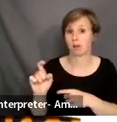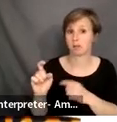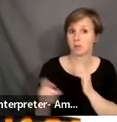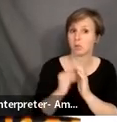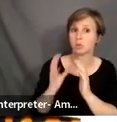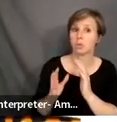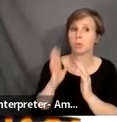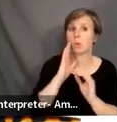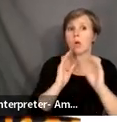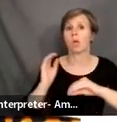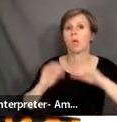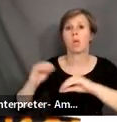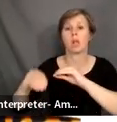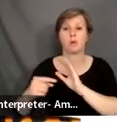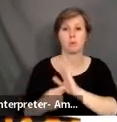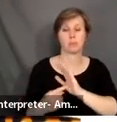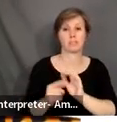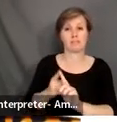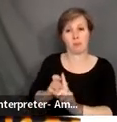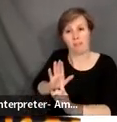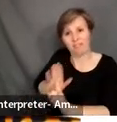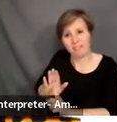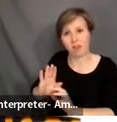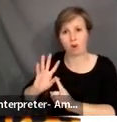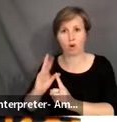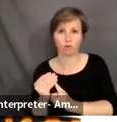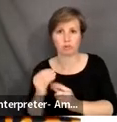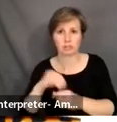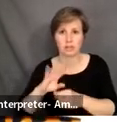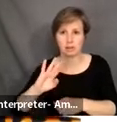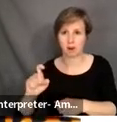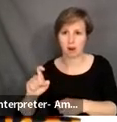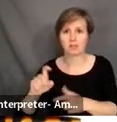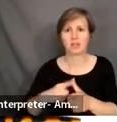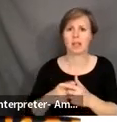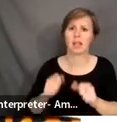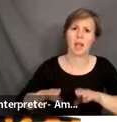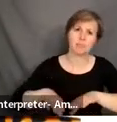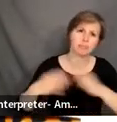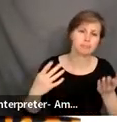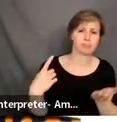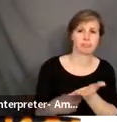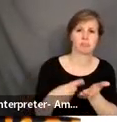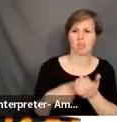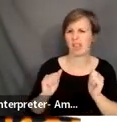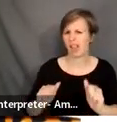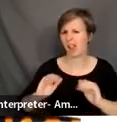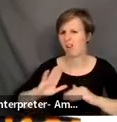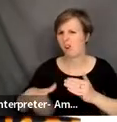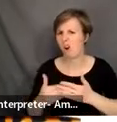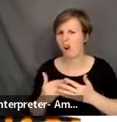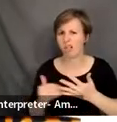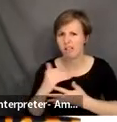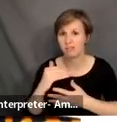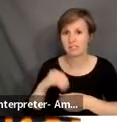place items that are representative of their cultures in a box, and then they discuss that in class. This can be done at all levels and in the target language.